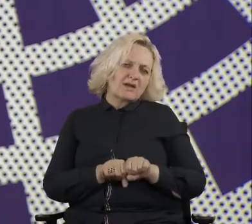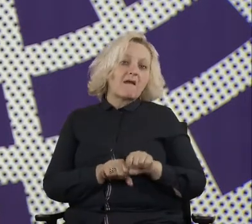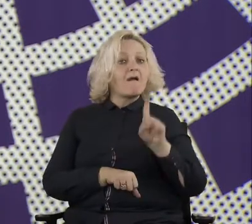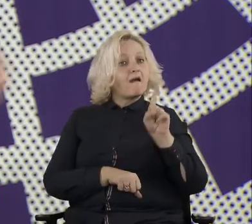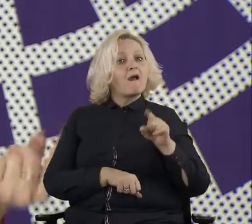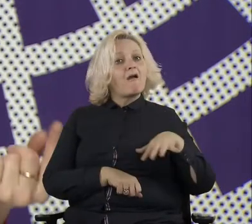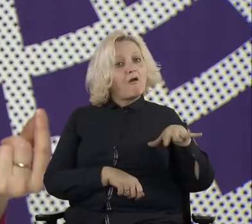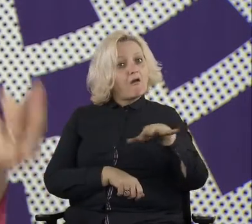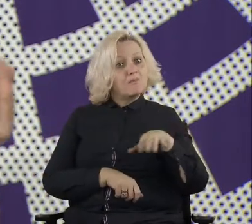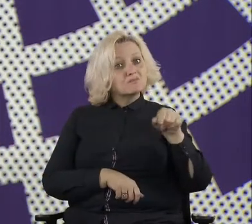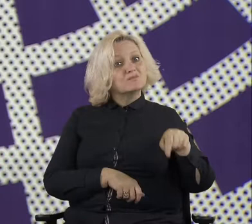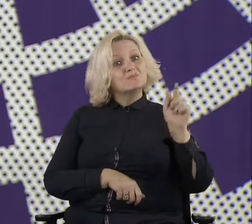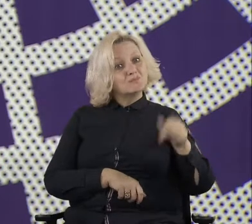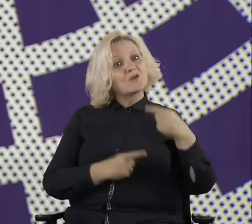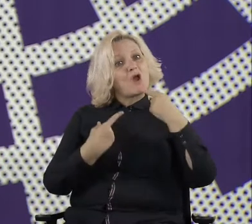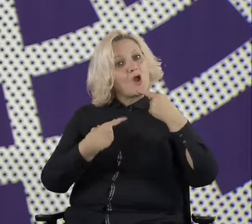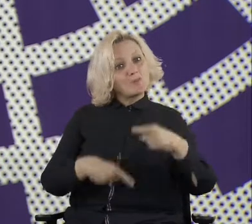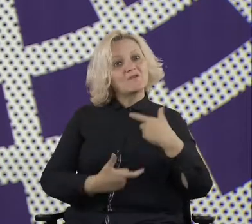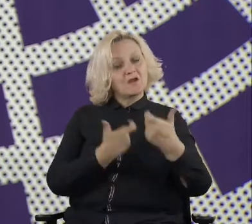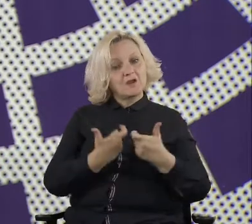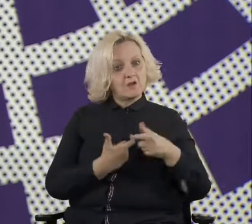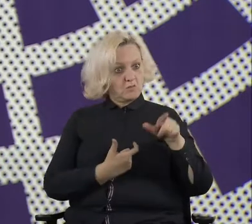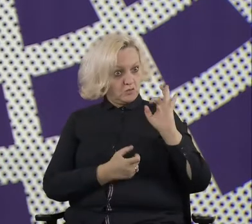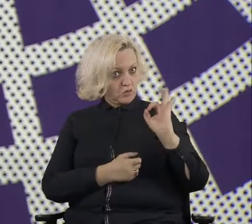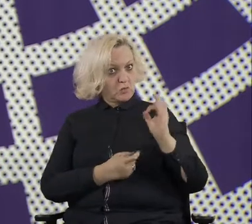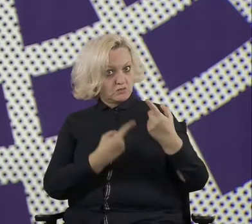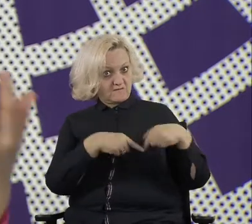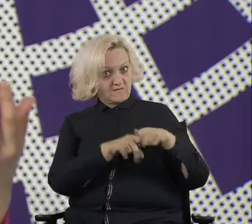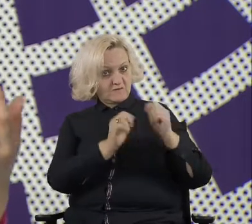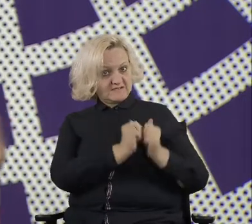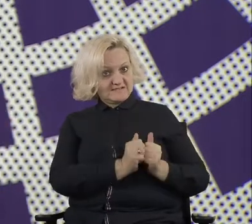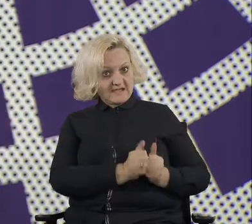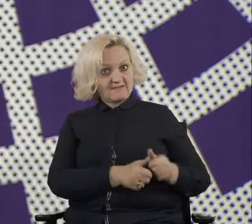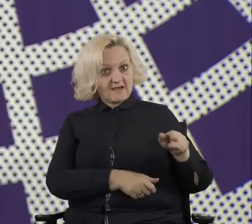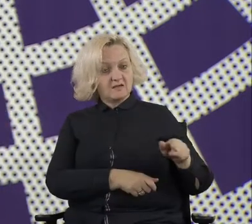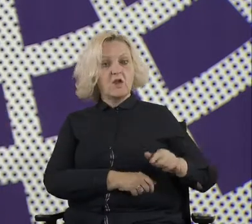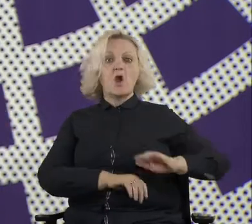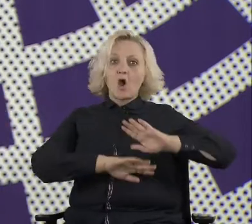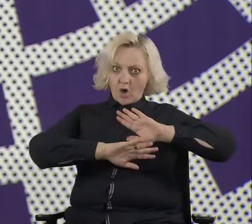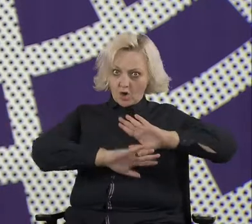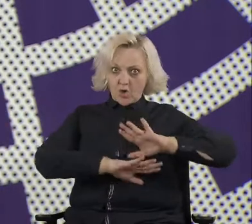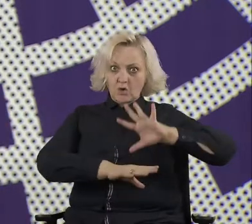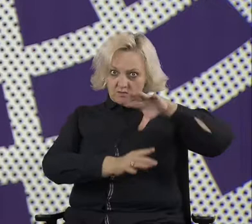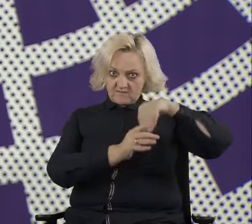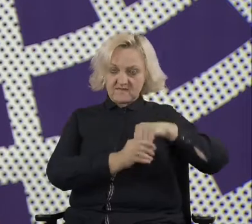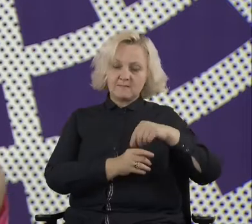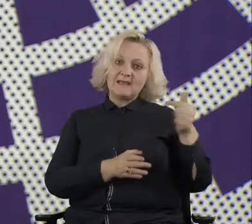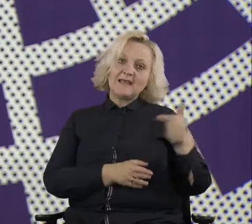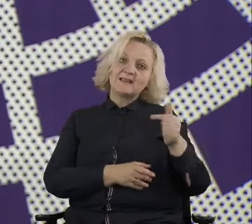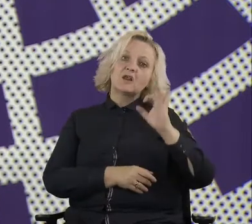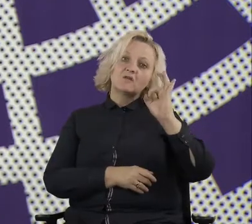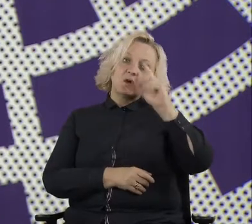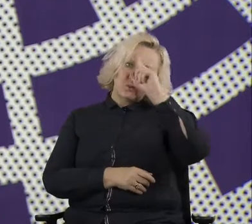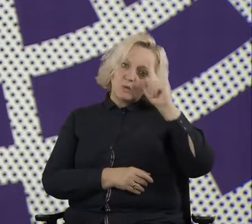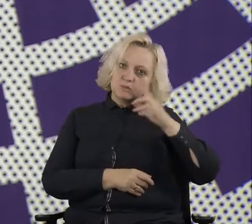right things that are expected so that they basically protect the public interest and that the public interest is also then kind